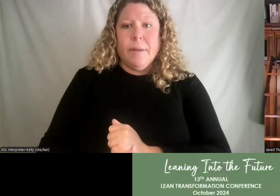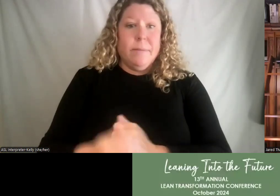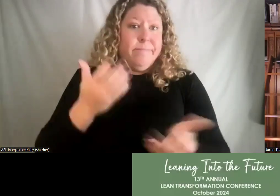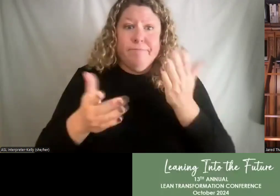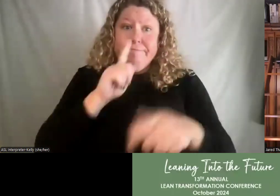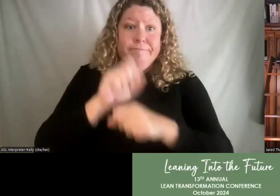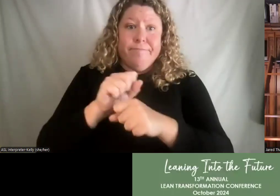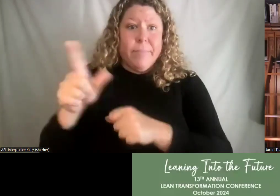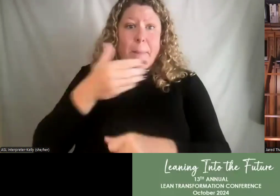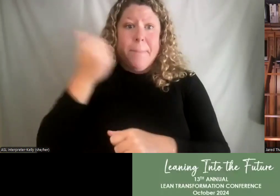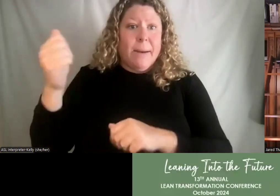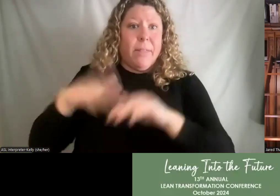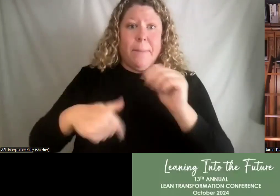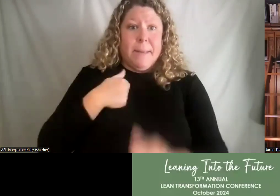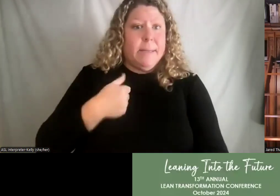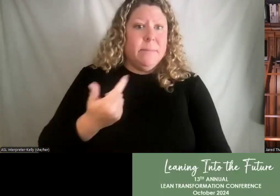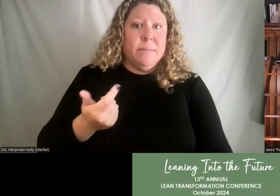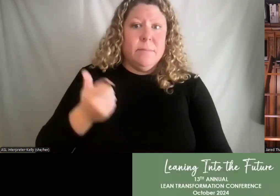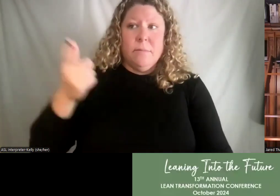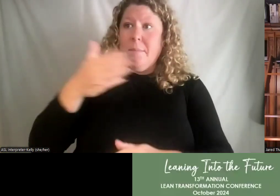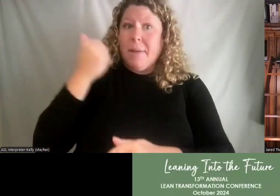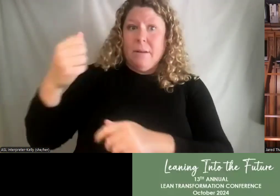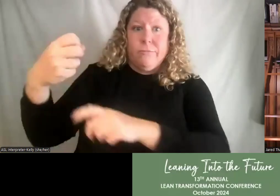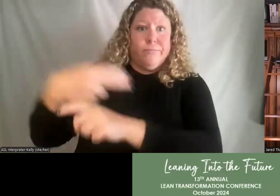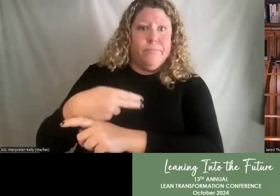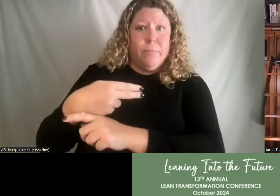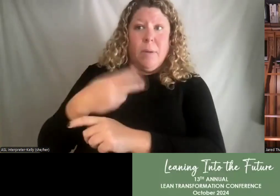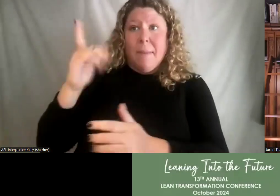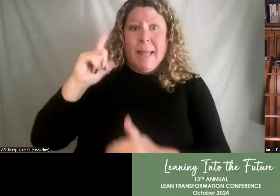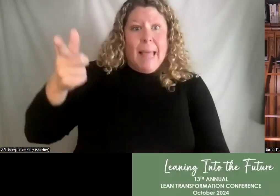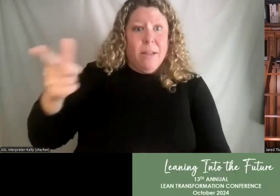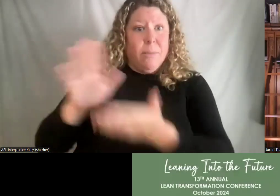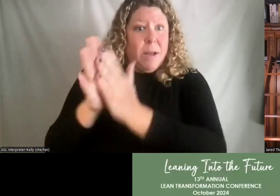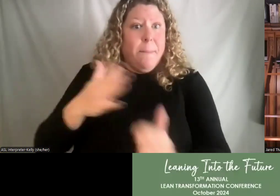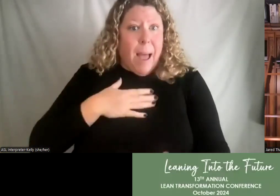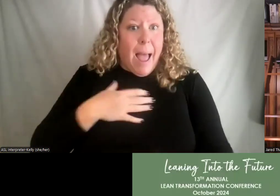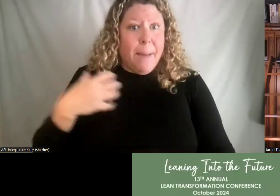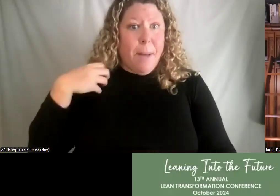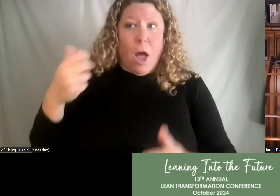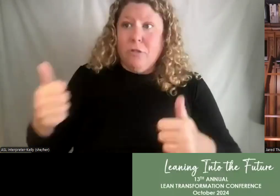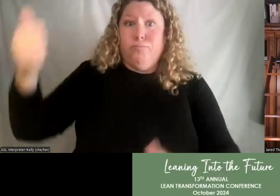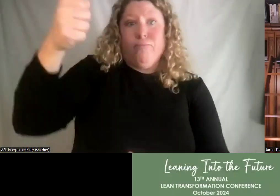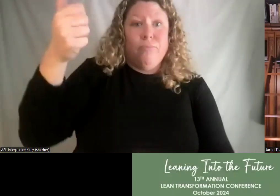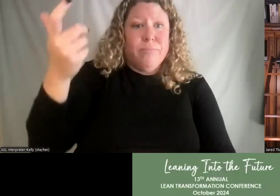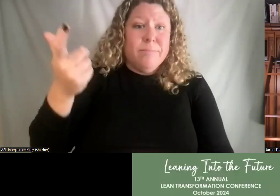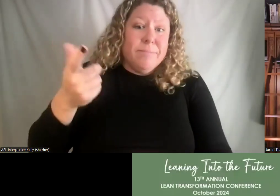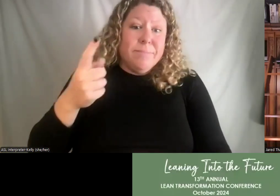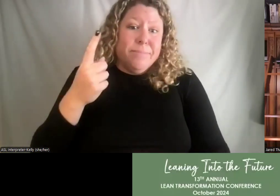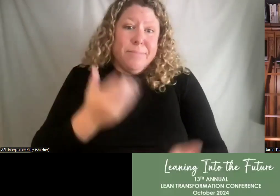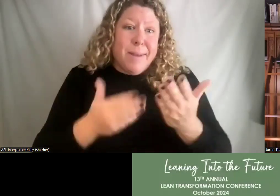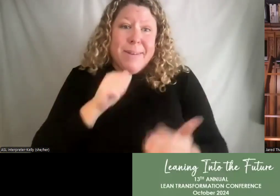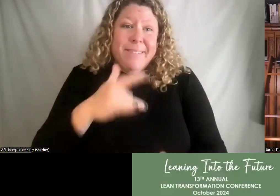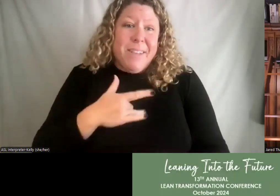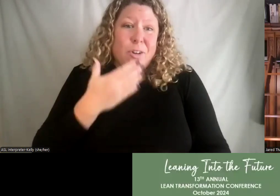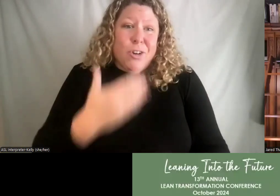a better performer than you. And it could be that that person ends up being, you know, your boss. You know, not necessarily a good feeling. I mean, that's where you're